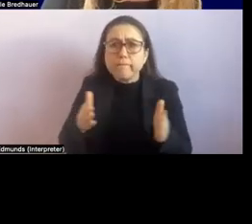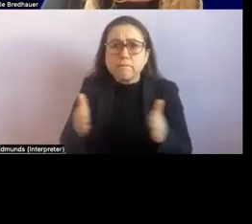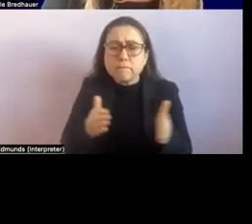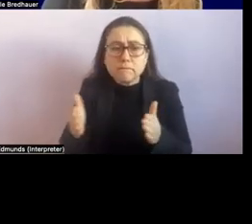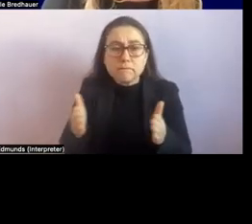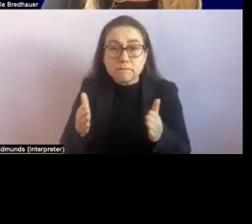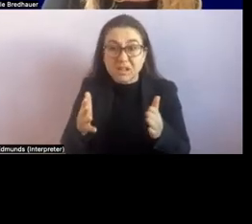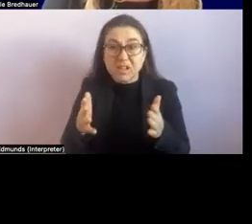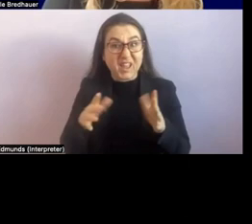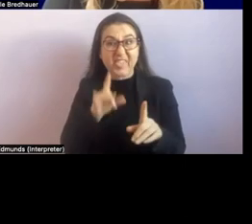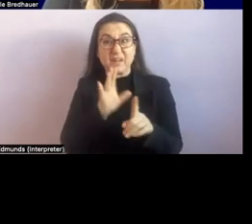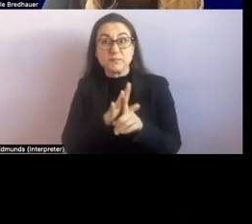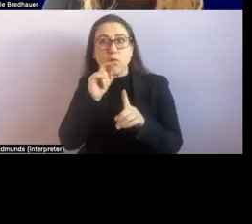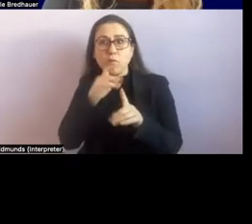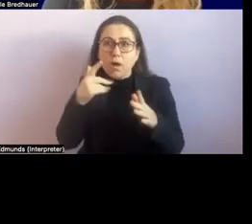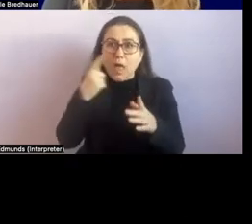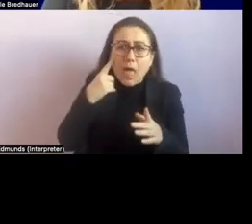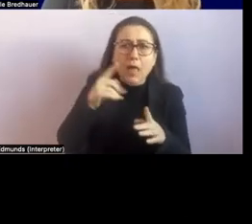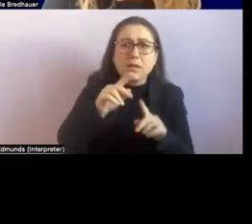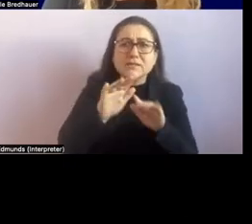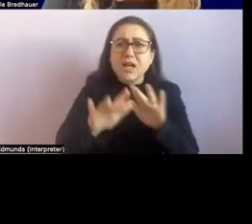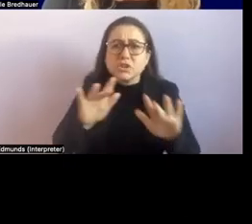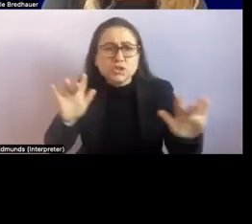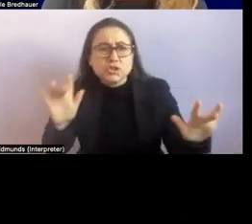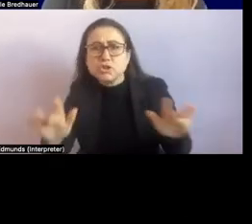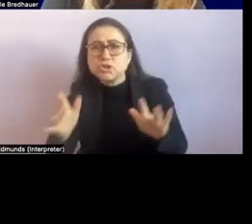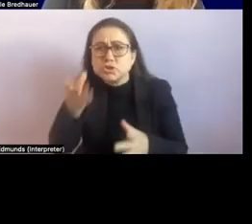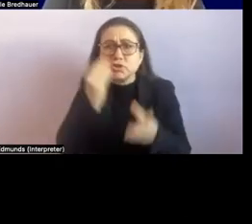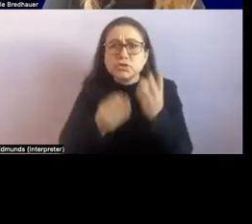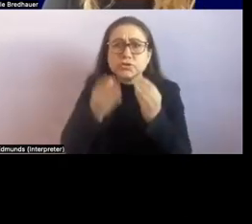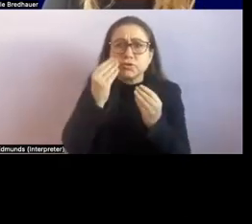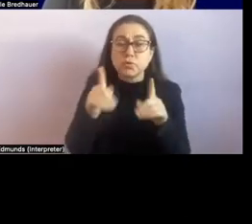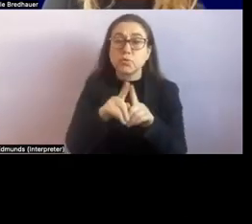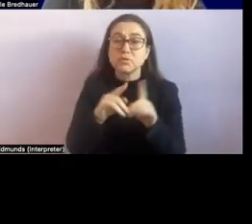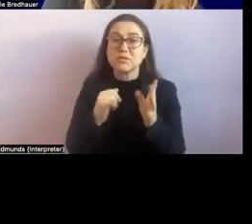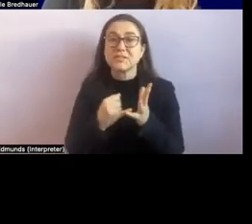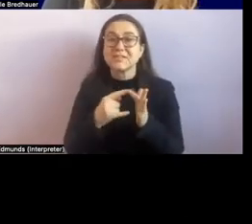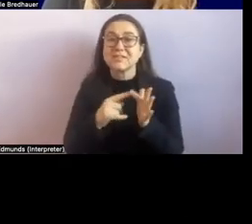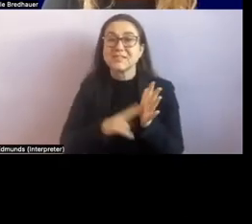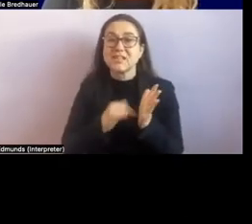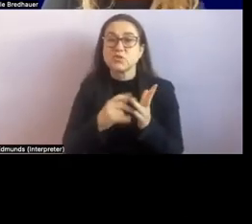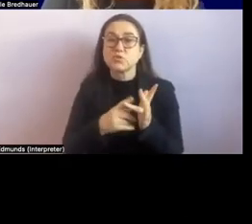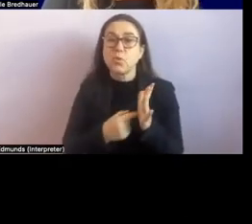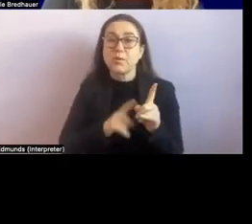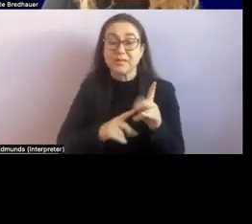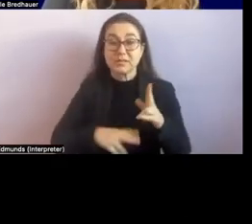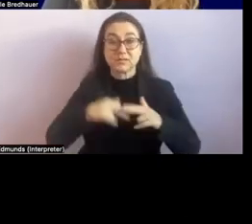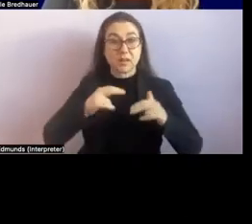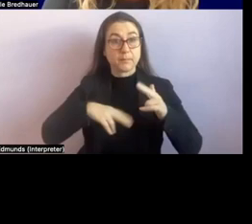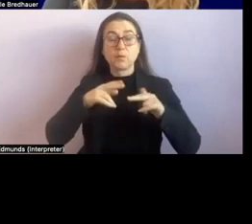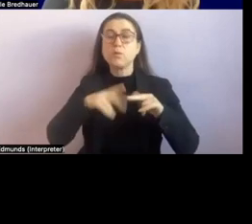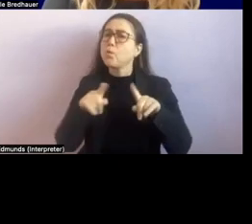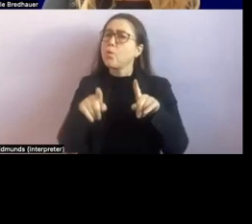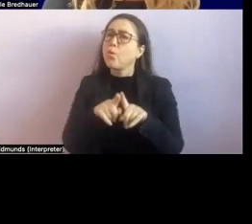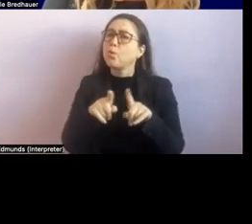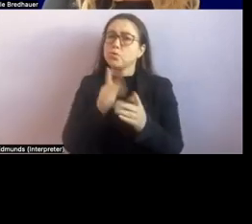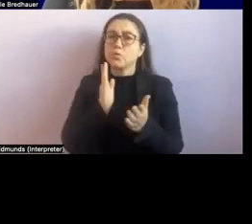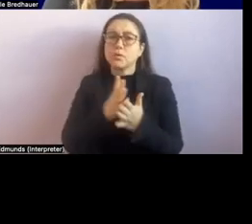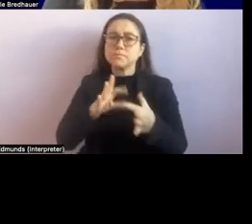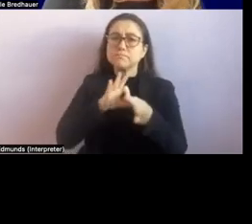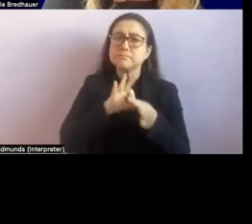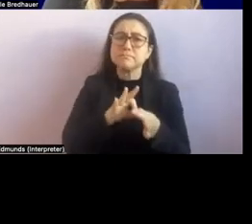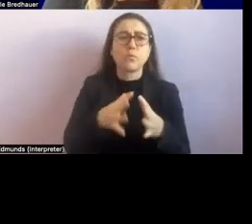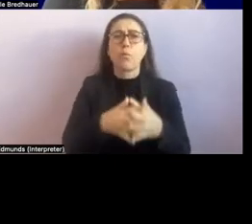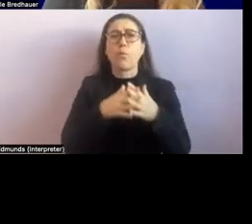exploration, supports sensory development, increases meaningful communication